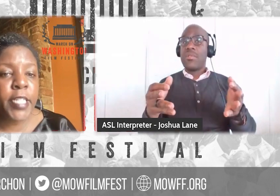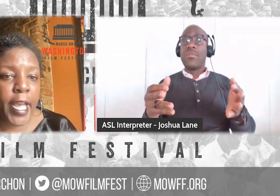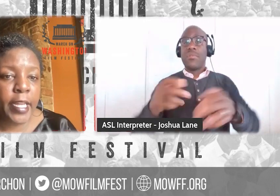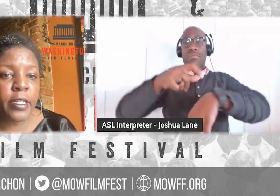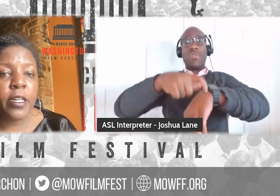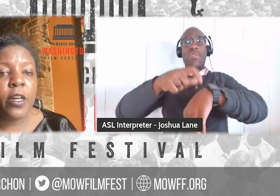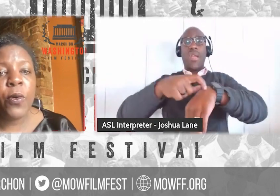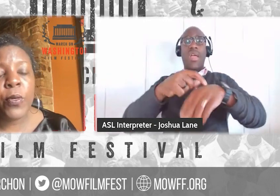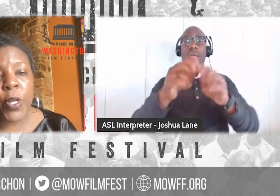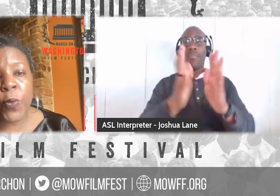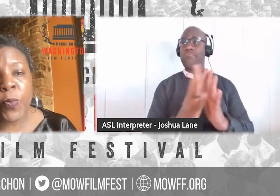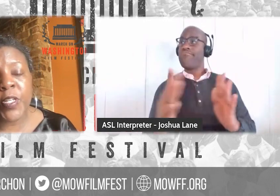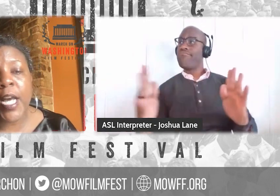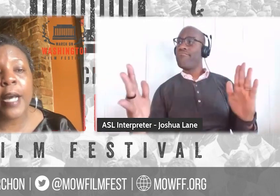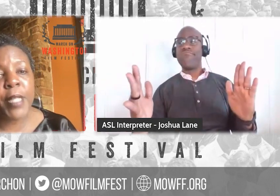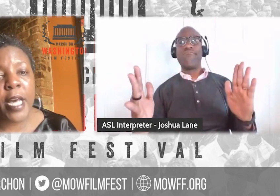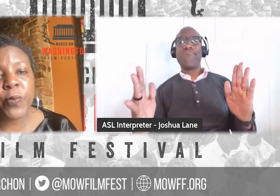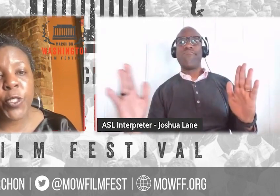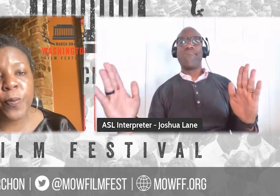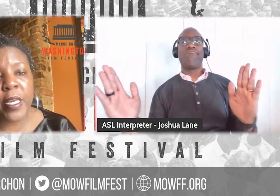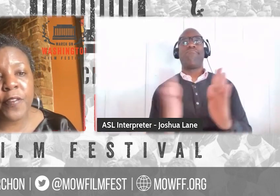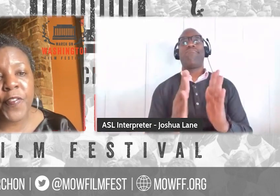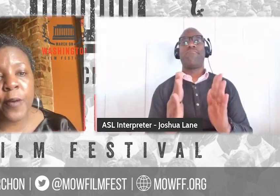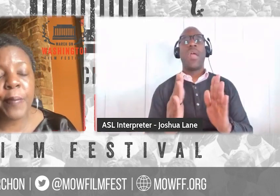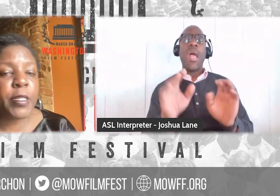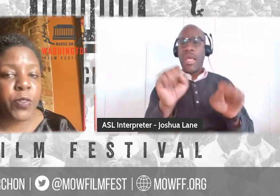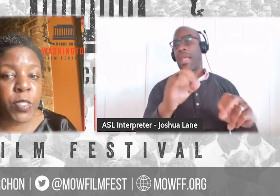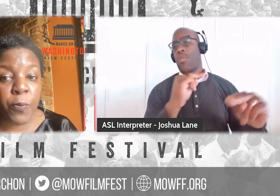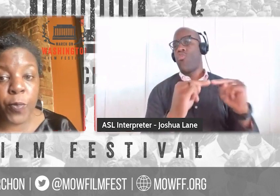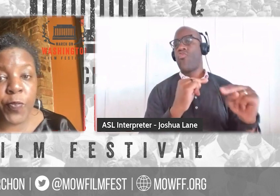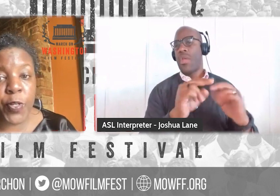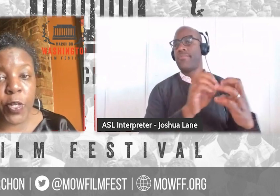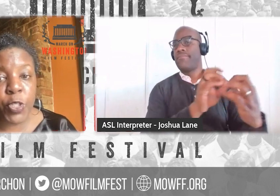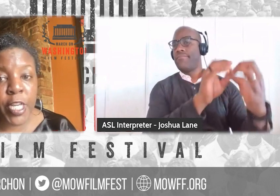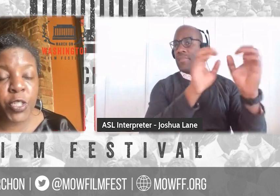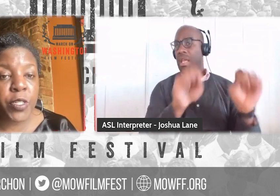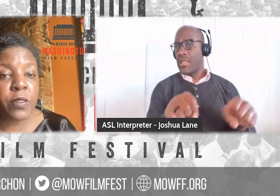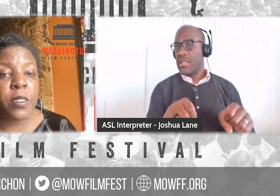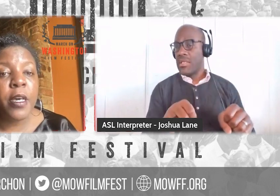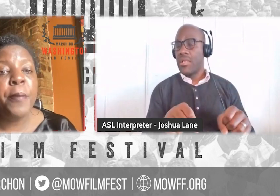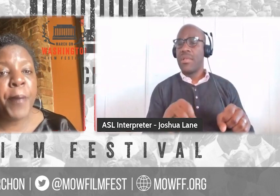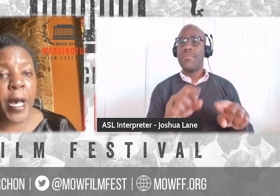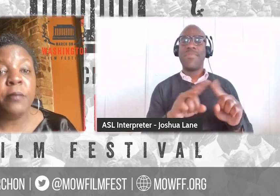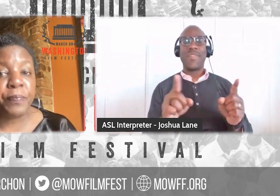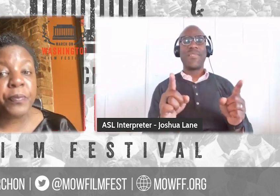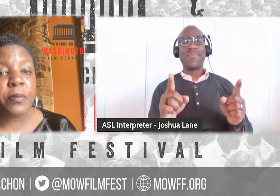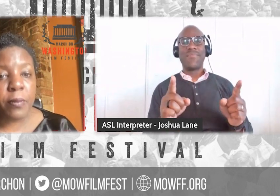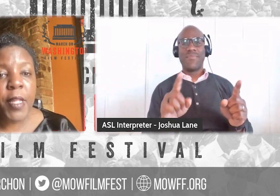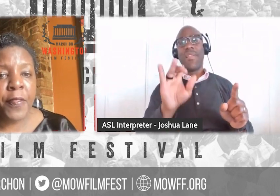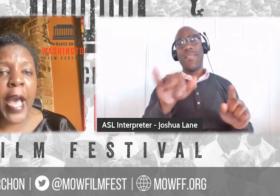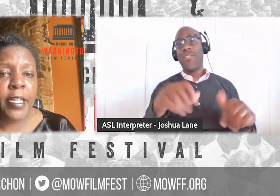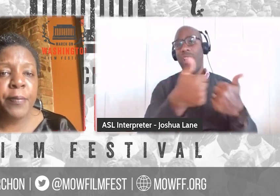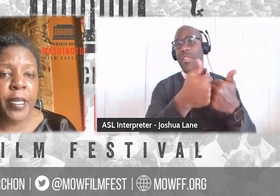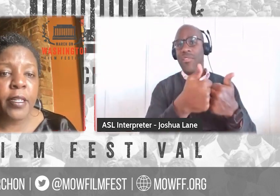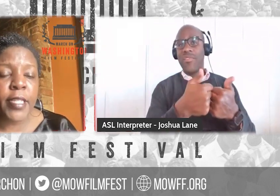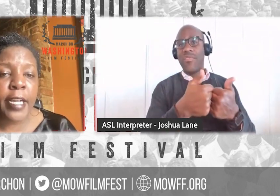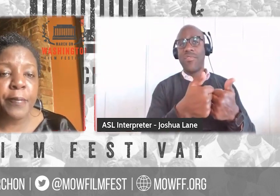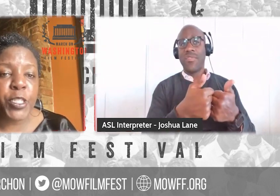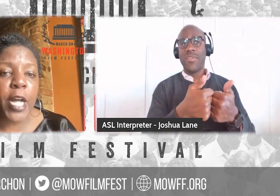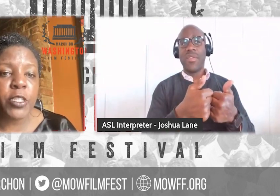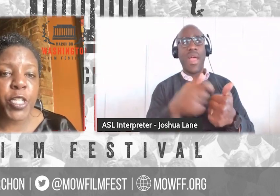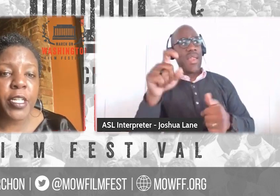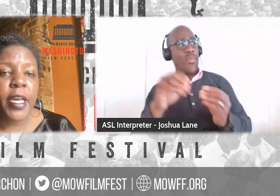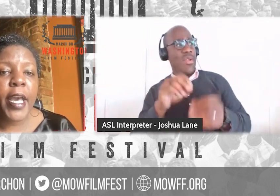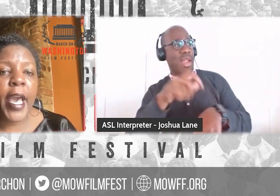dictate, you know, the timeline in which you make the film. I mean, there's some room for negotiations, but that can be